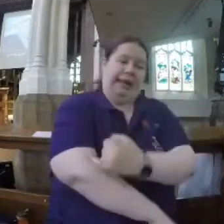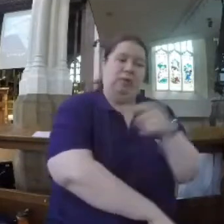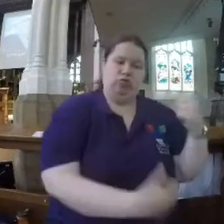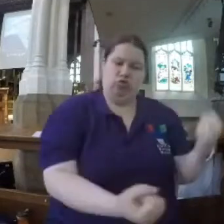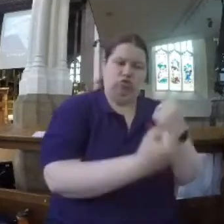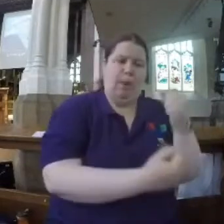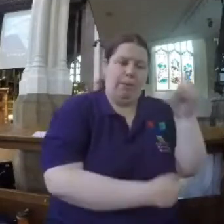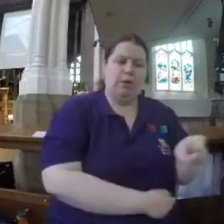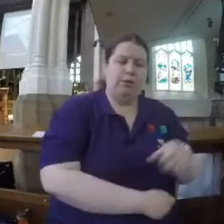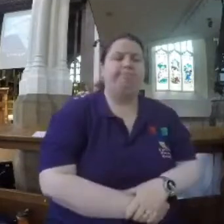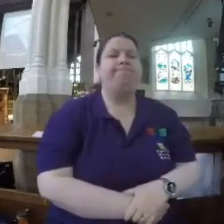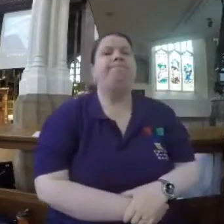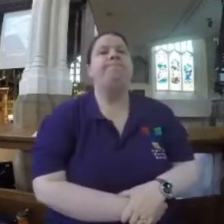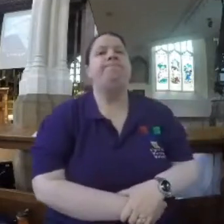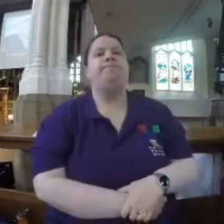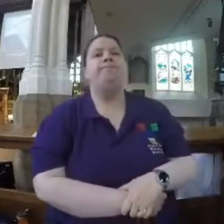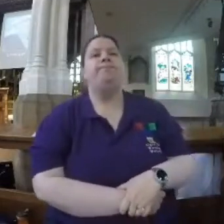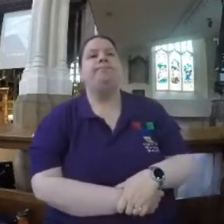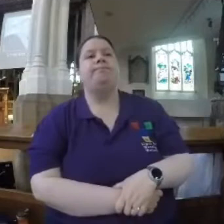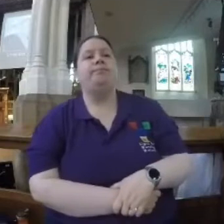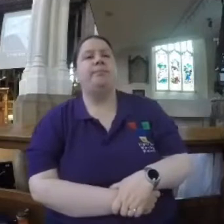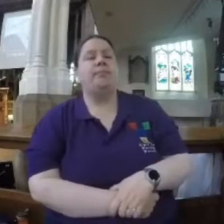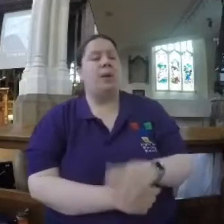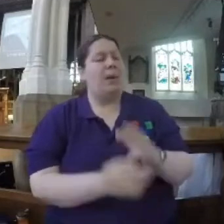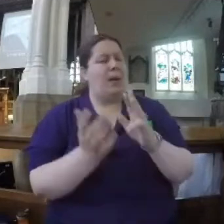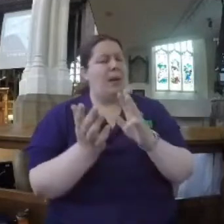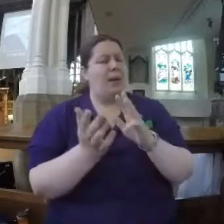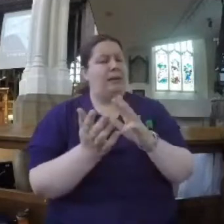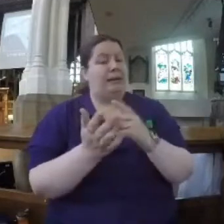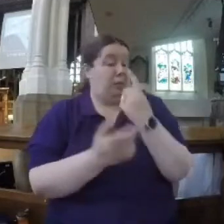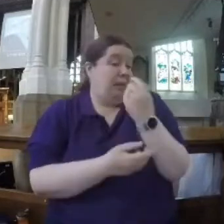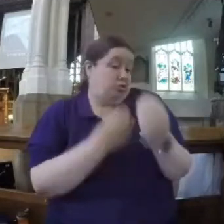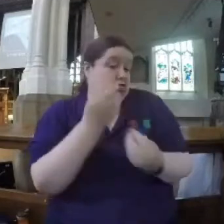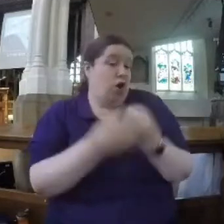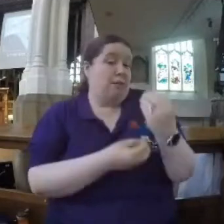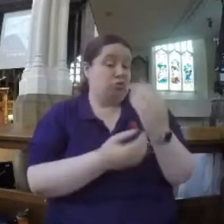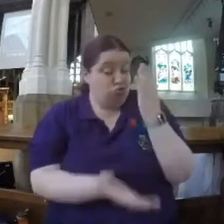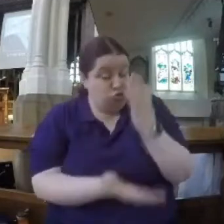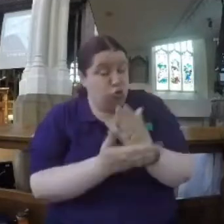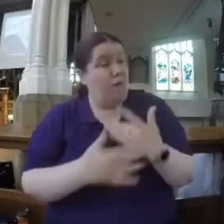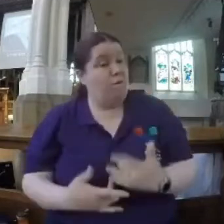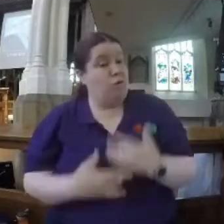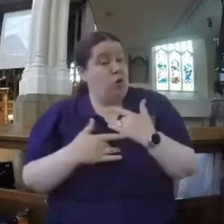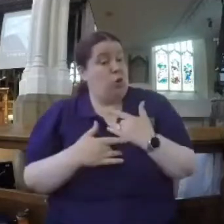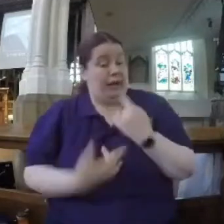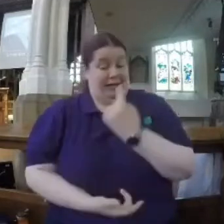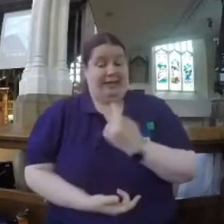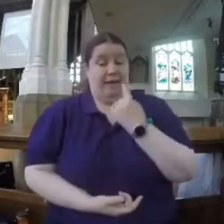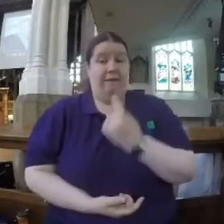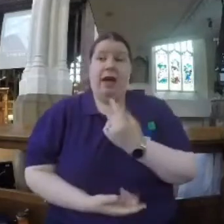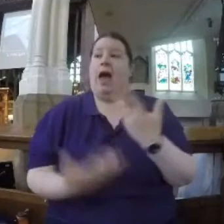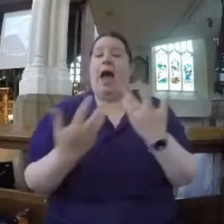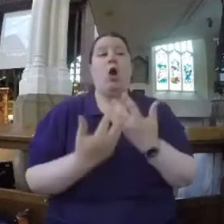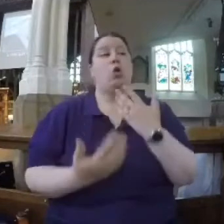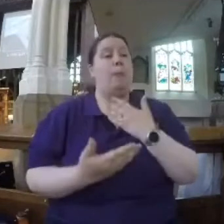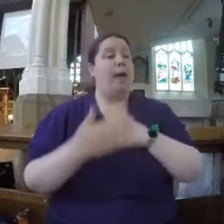Meekness has been described as a true view of oneself expressed in the way you view and behave towards